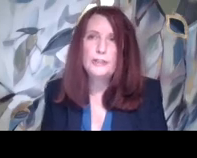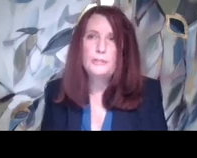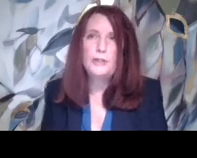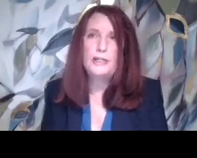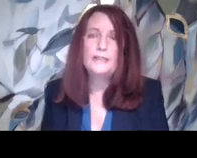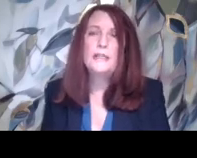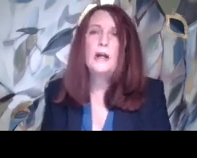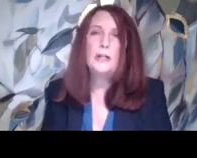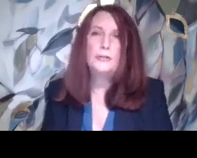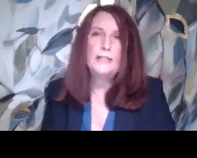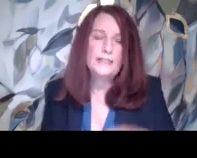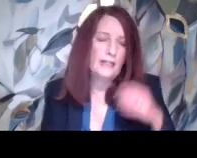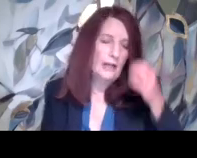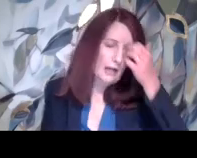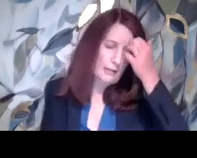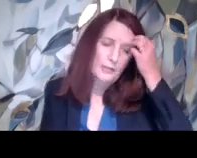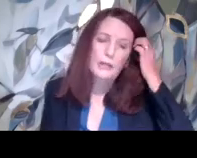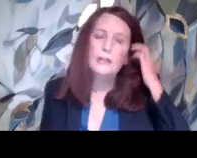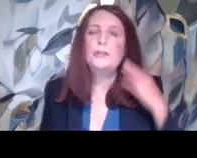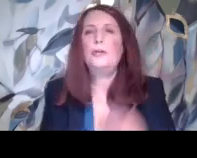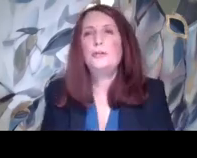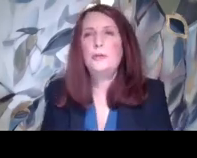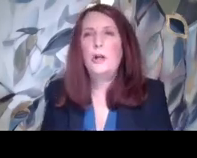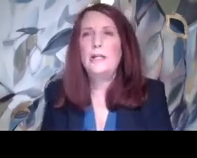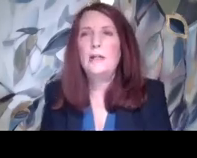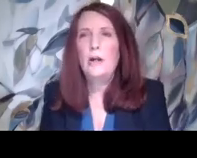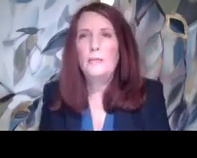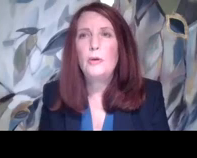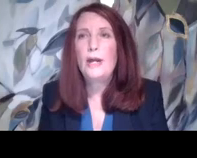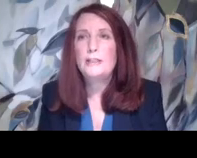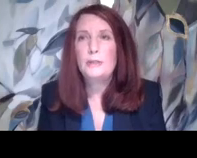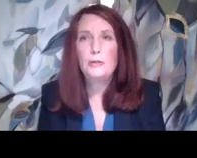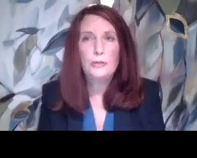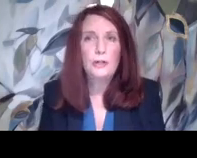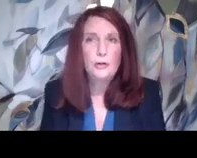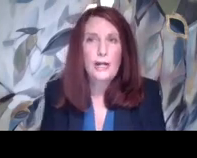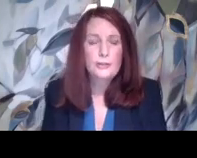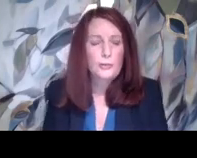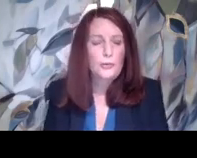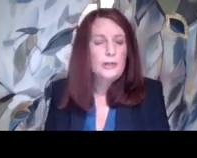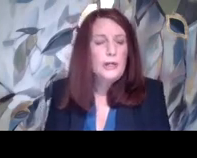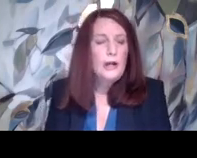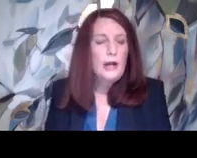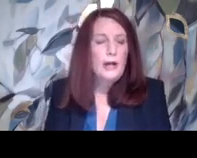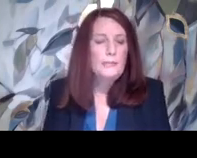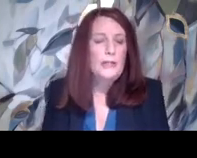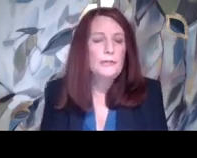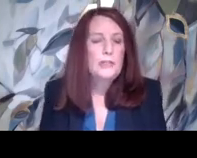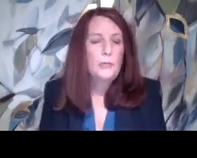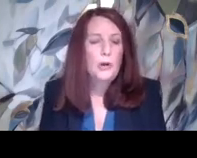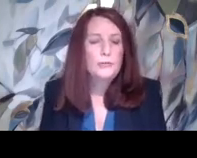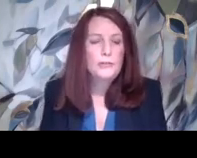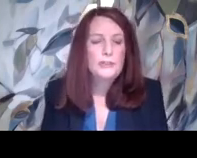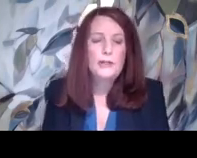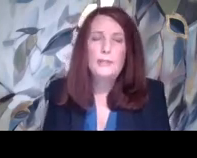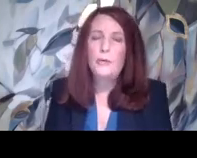about her experience addressing concerns regarding harassment during her high school years.